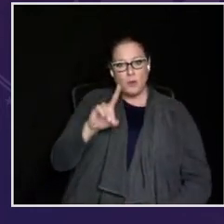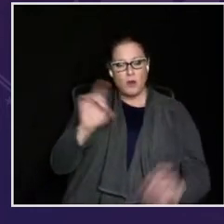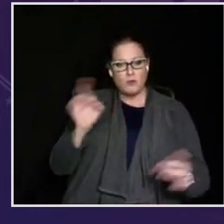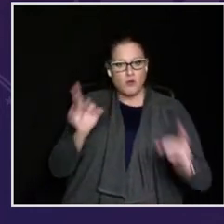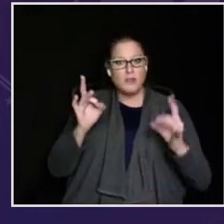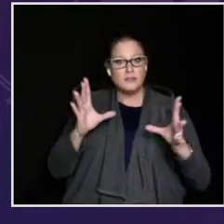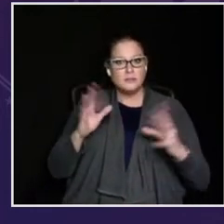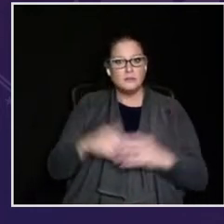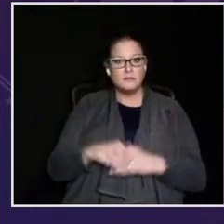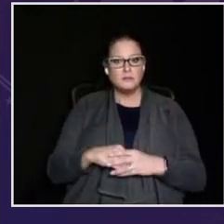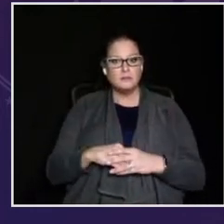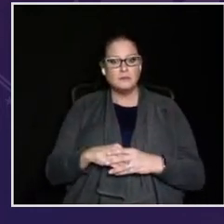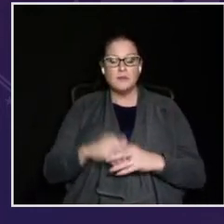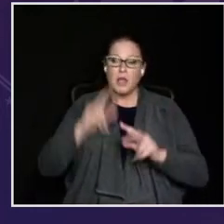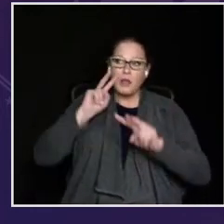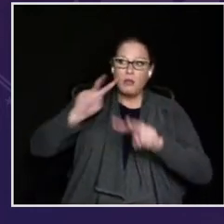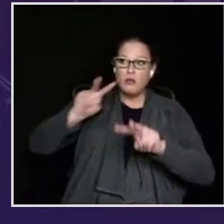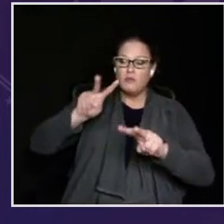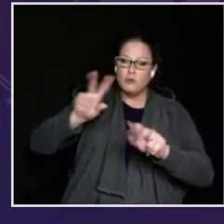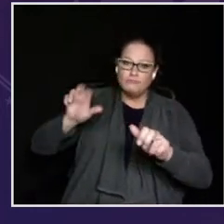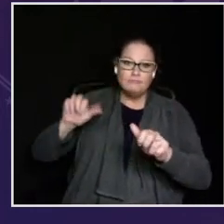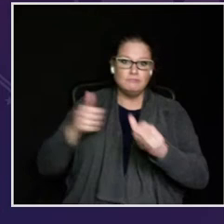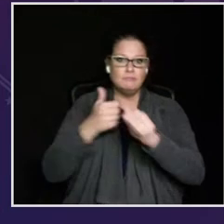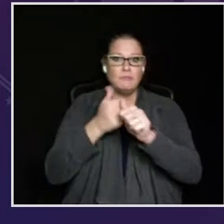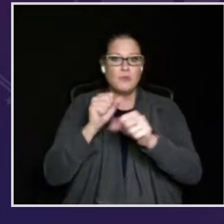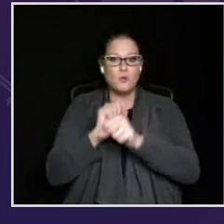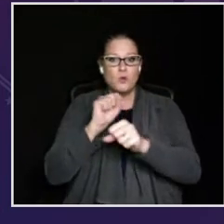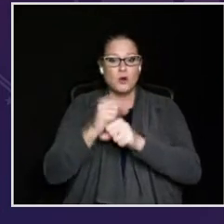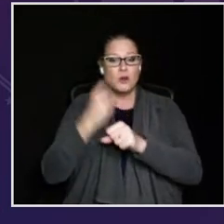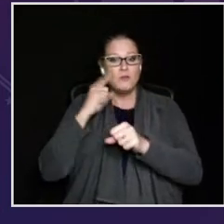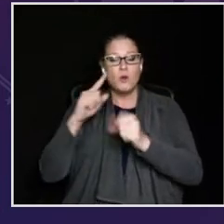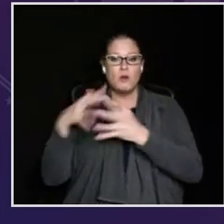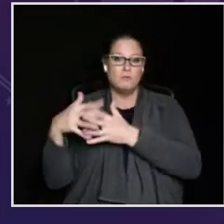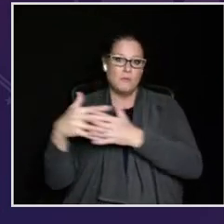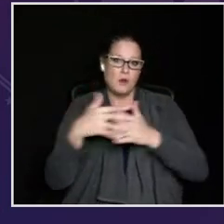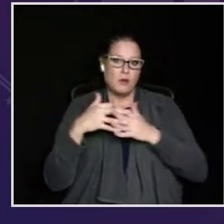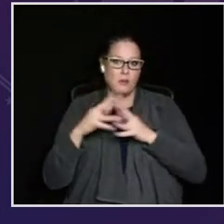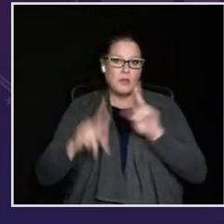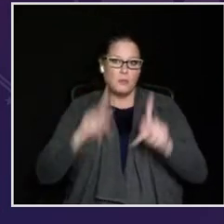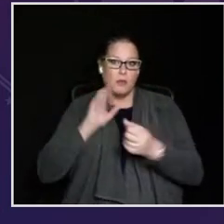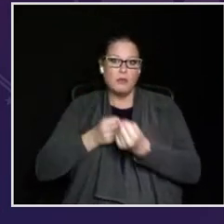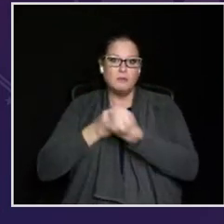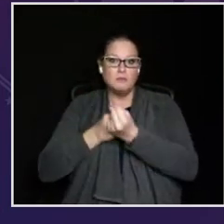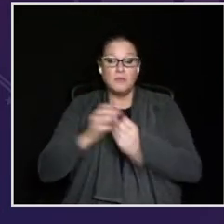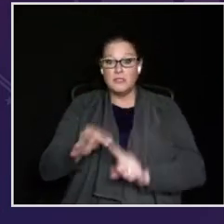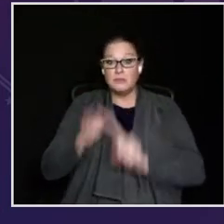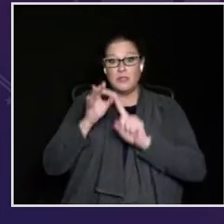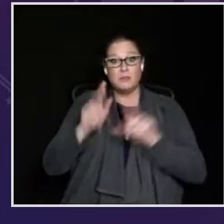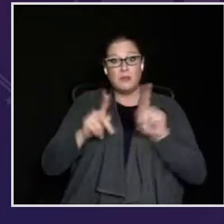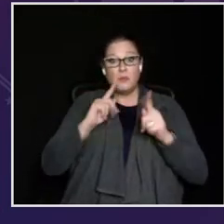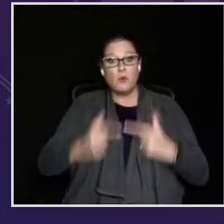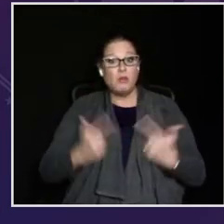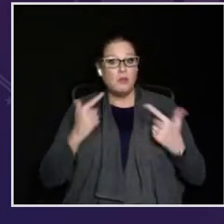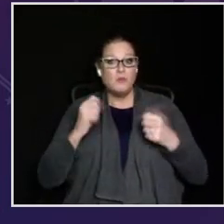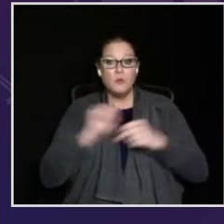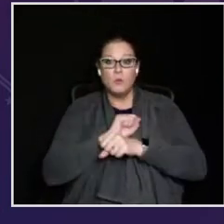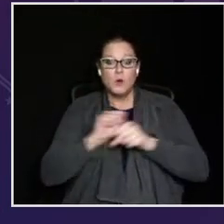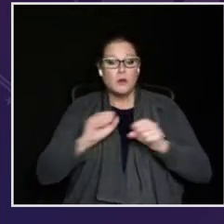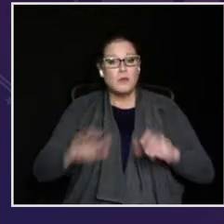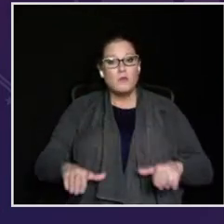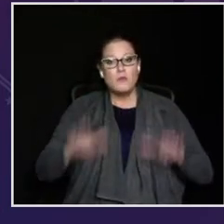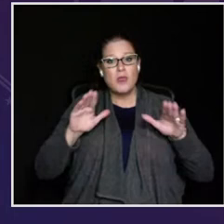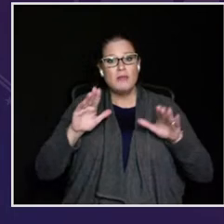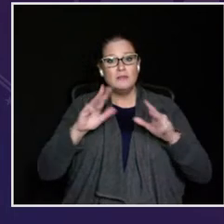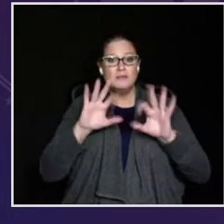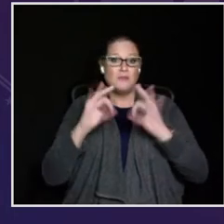to combating and fighting the opioid crisis. I look forward to pursuing that work on behalf of the American